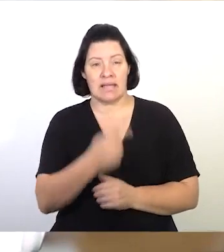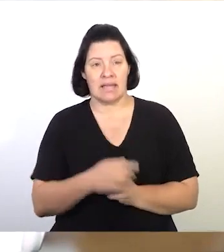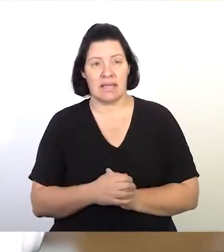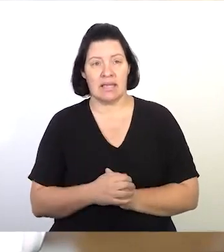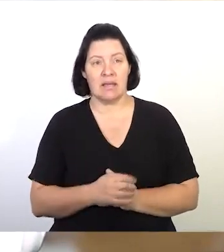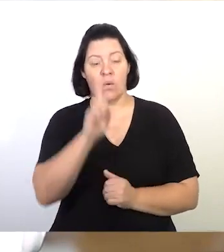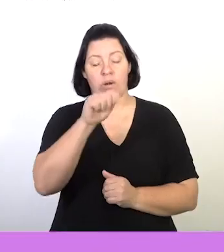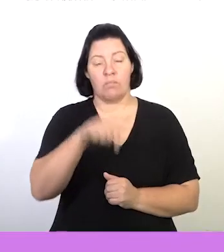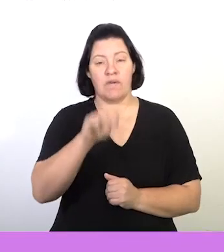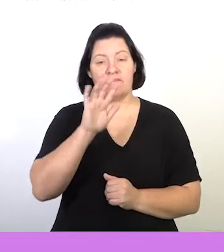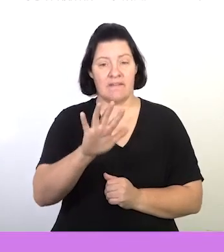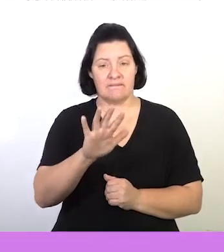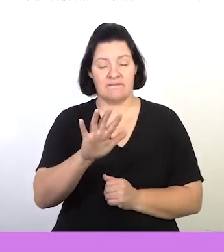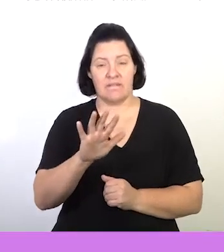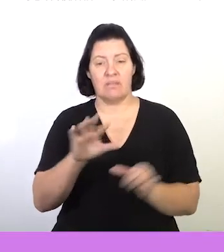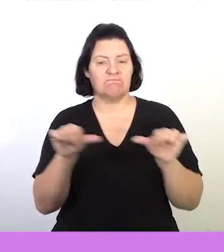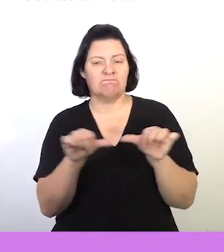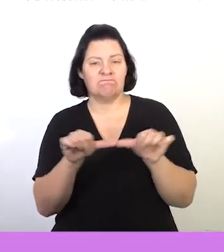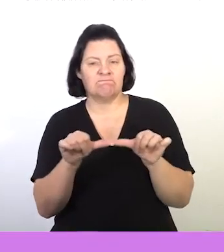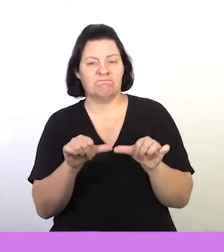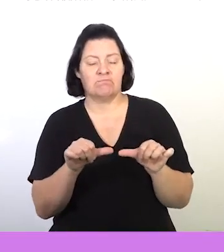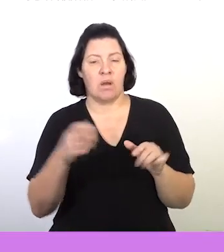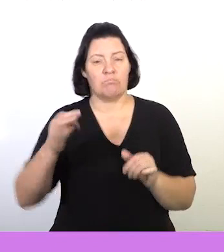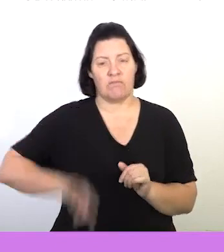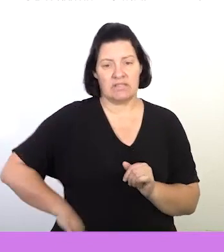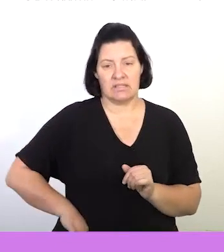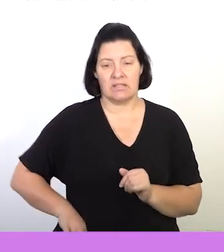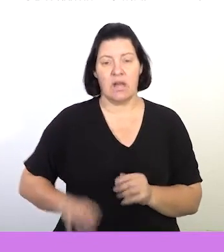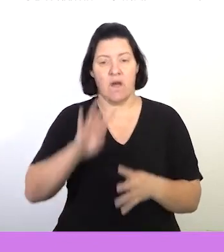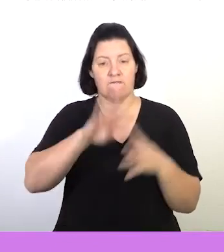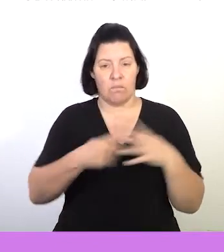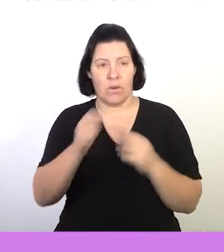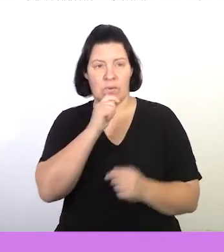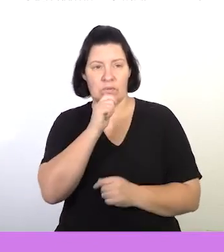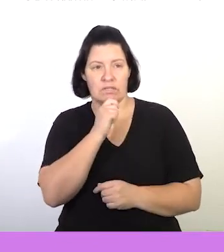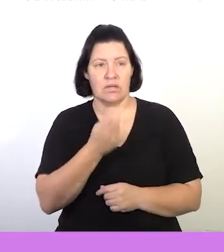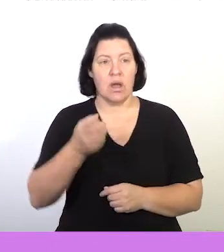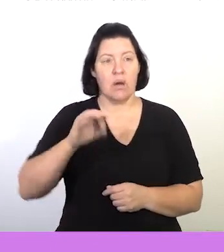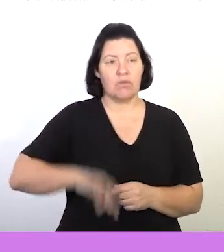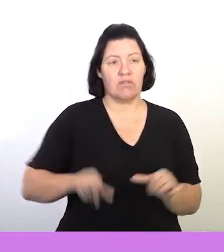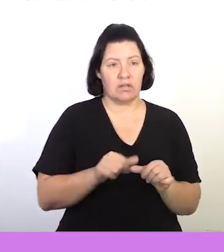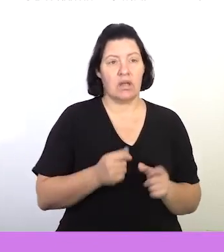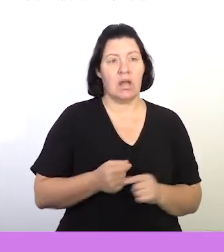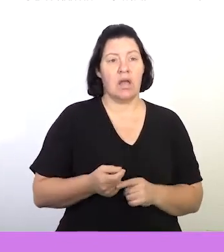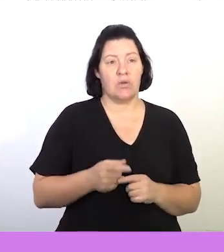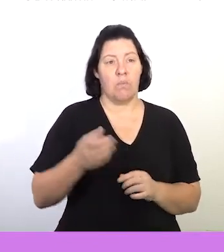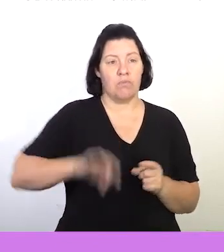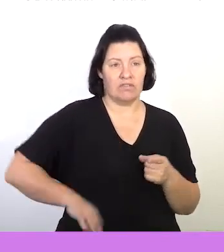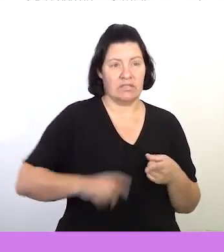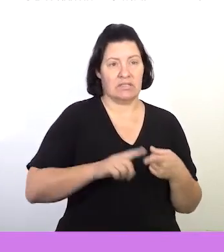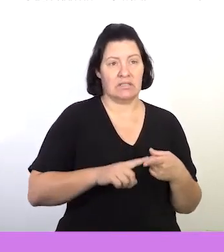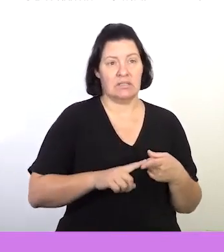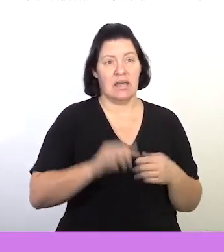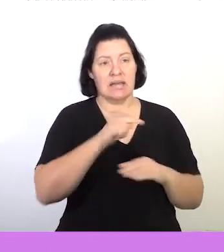It says here 1.5, determine the profit margin. You may use the following formula. Profit margin equals your